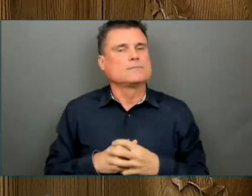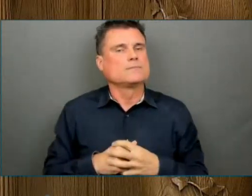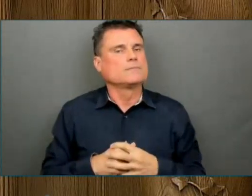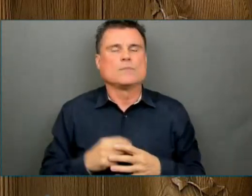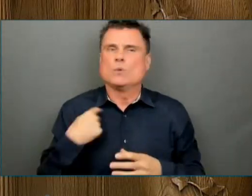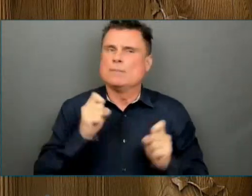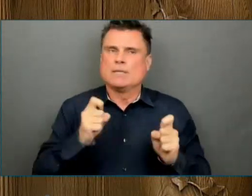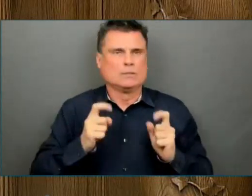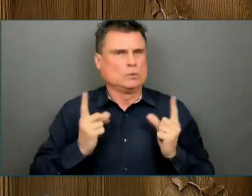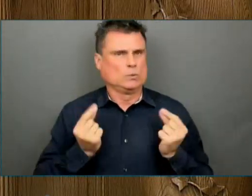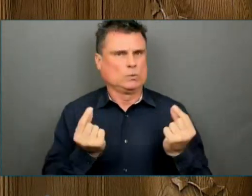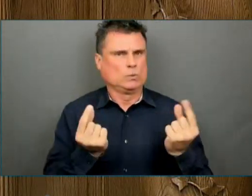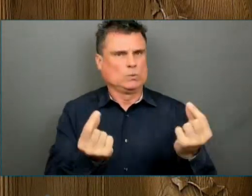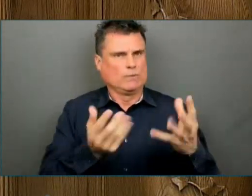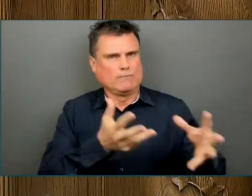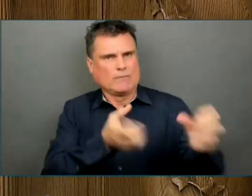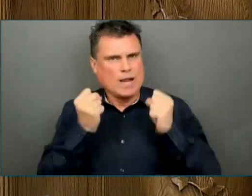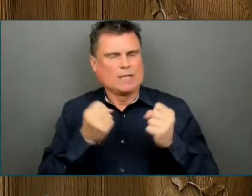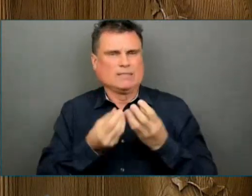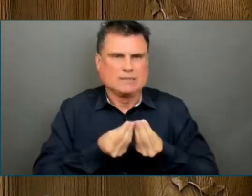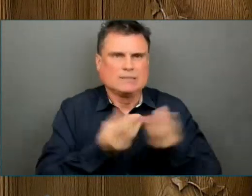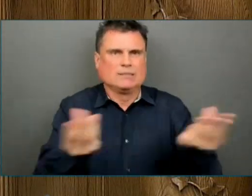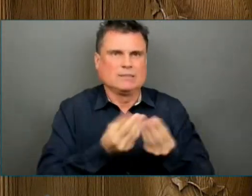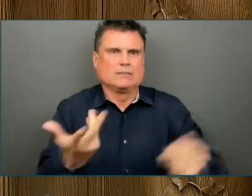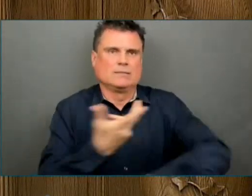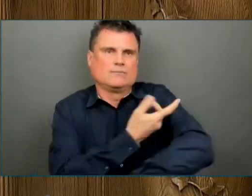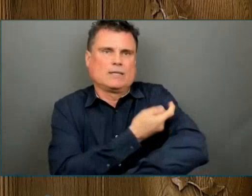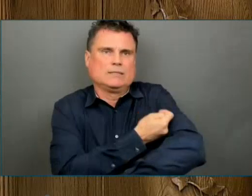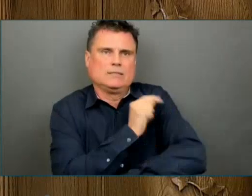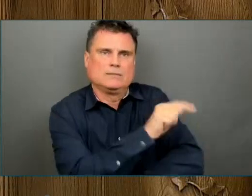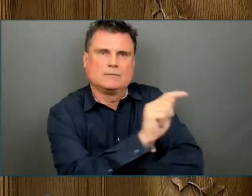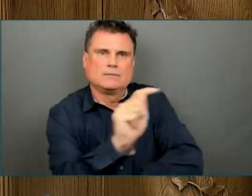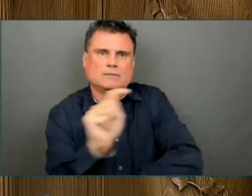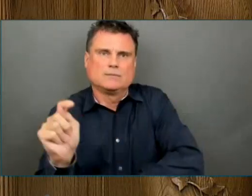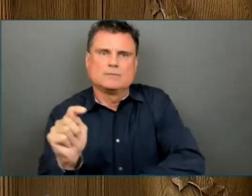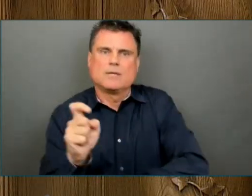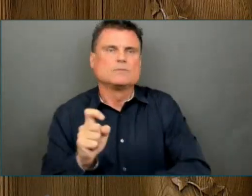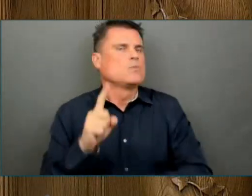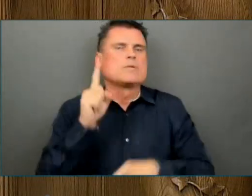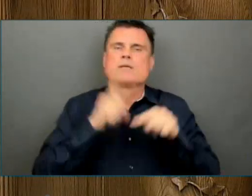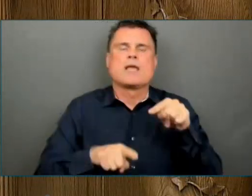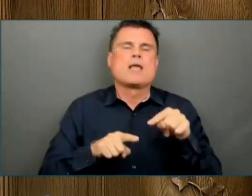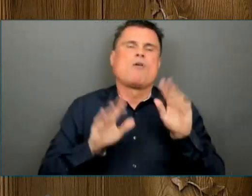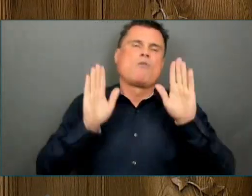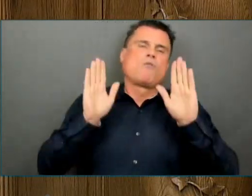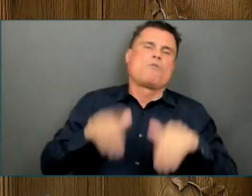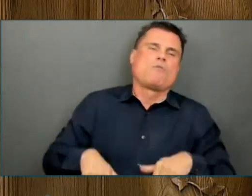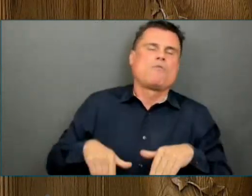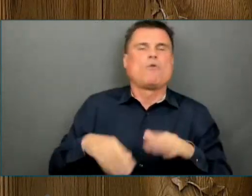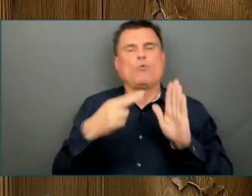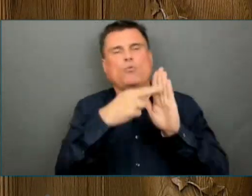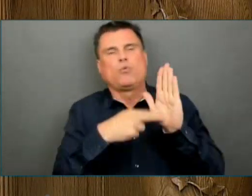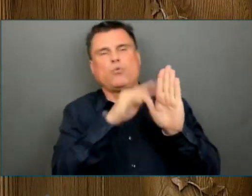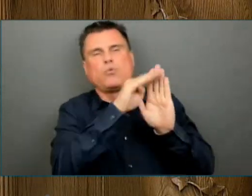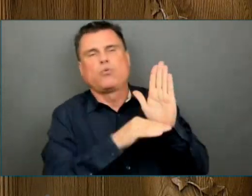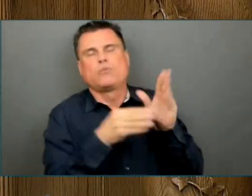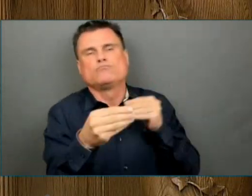not let down our guard or give up on our layers of protection, not when we are this close to the end.